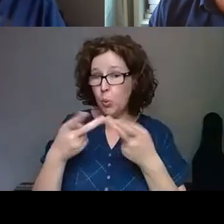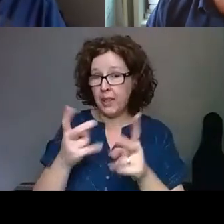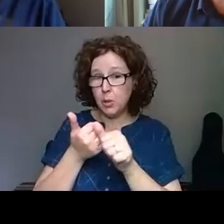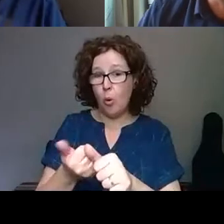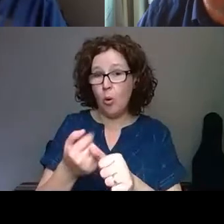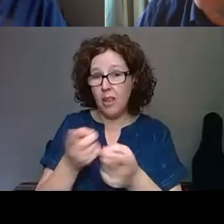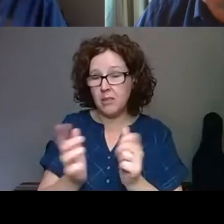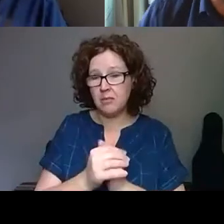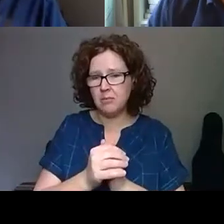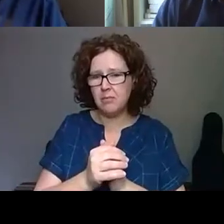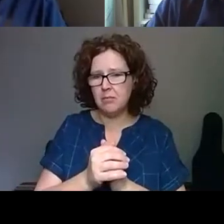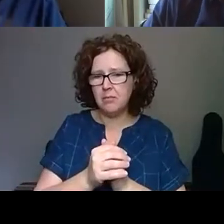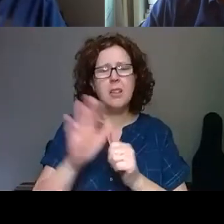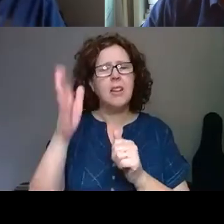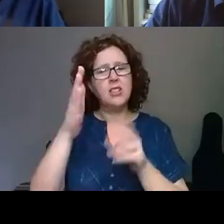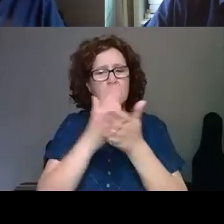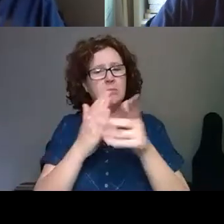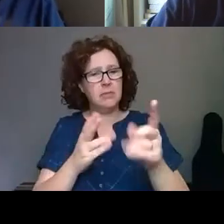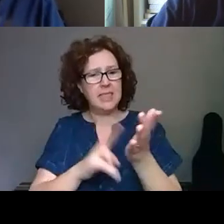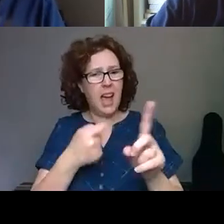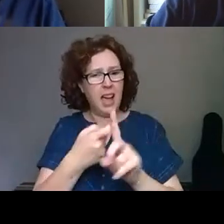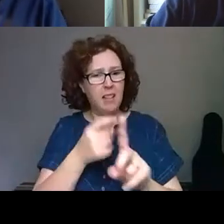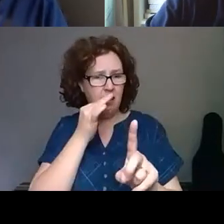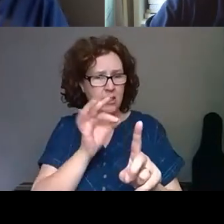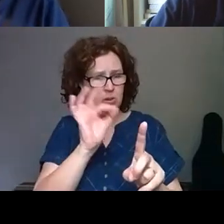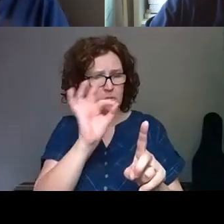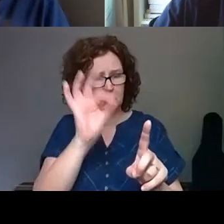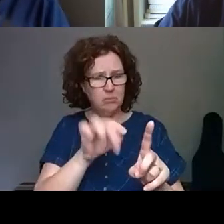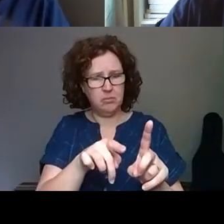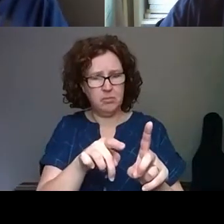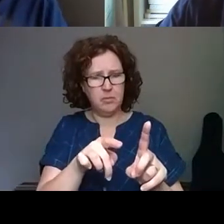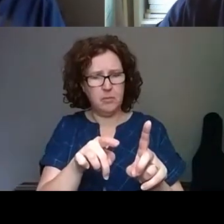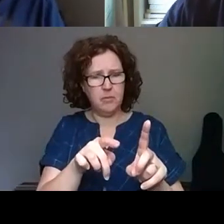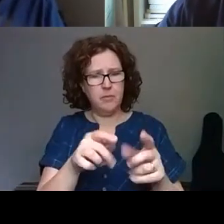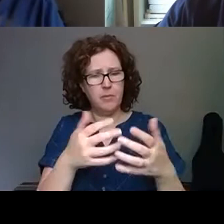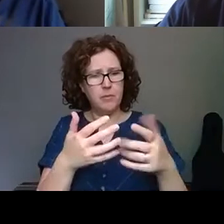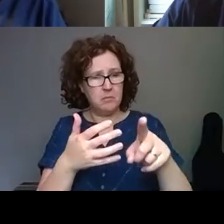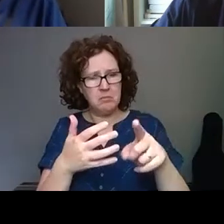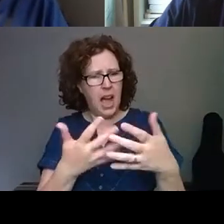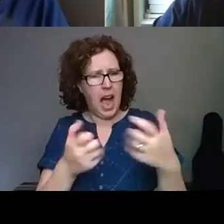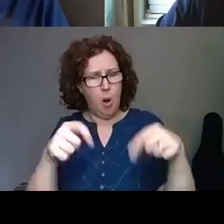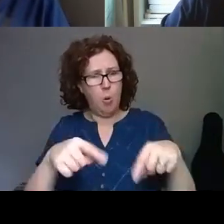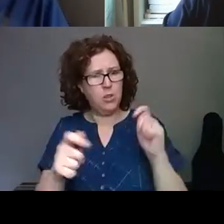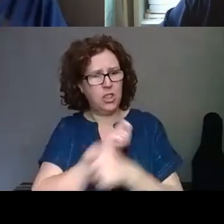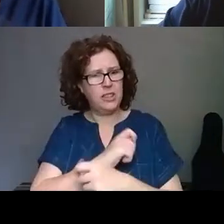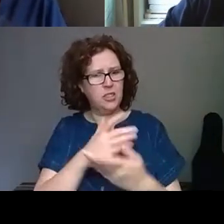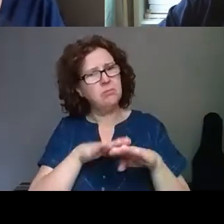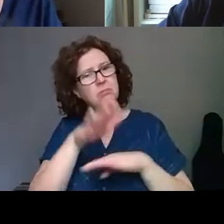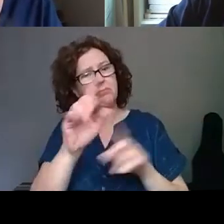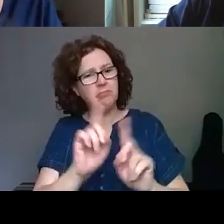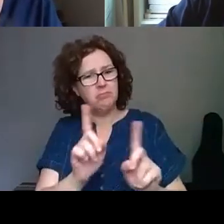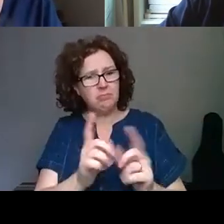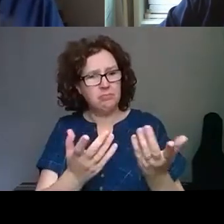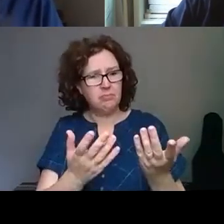Niall, I'll come to you perhaps next, how has this changed you, know, how have you been changed,